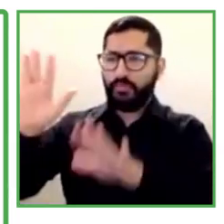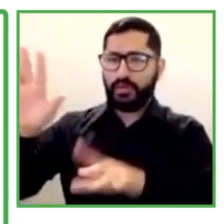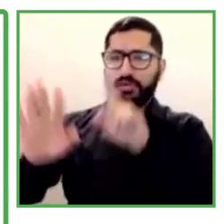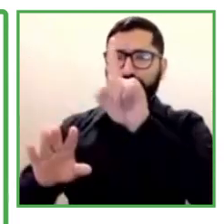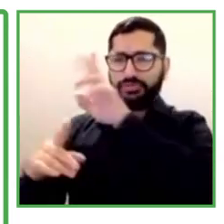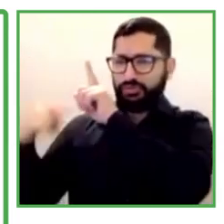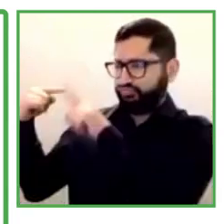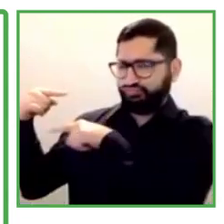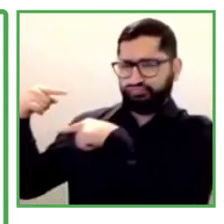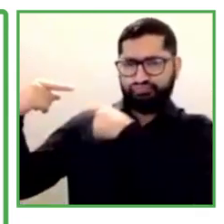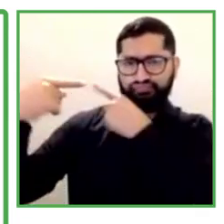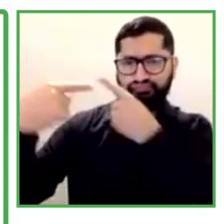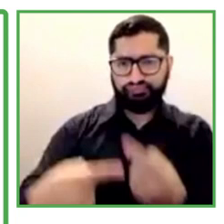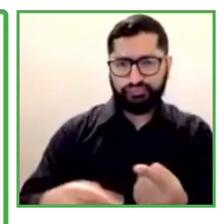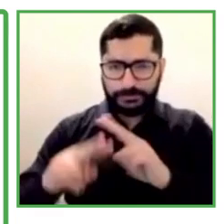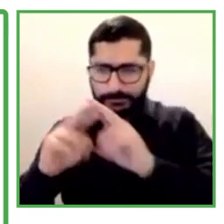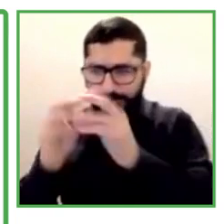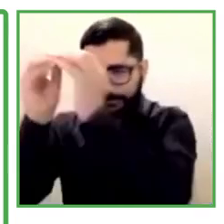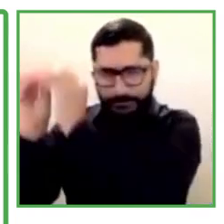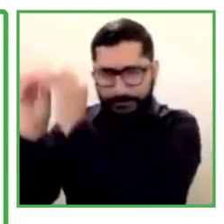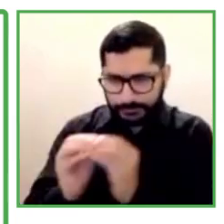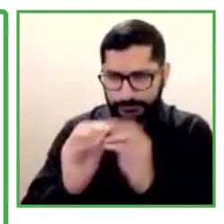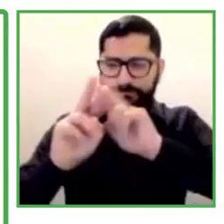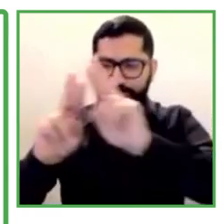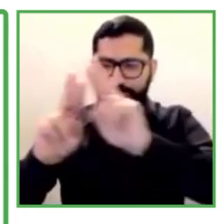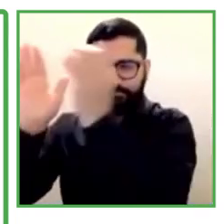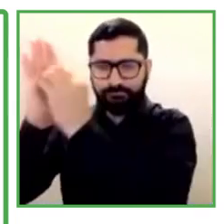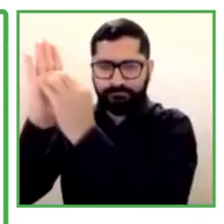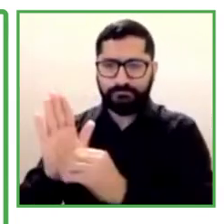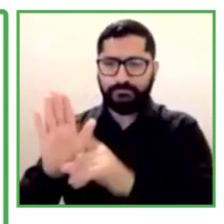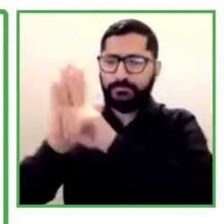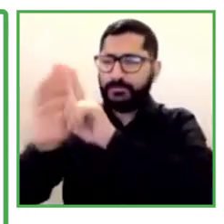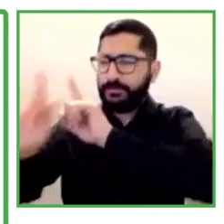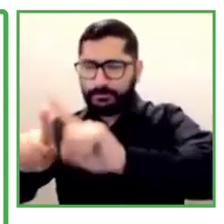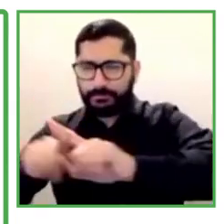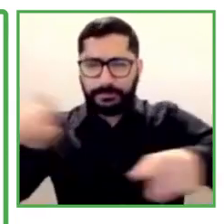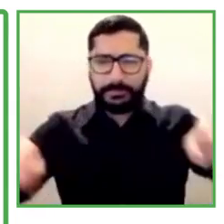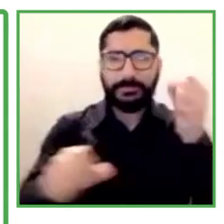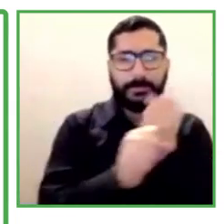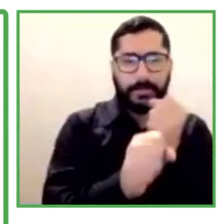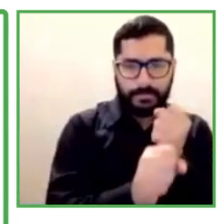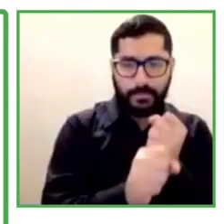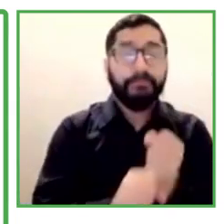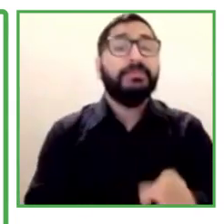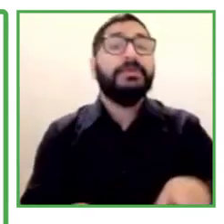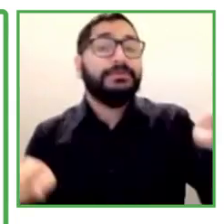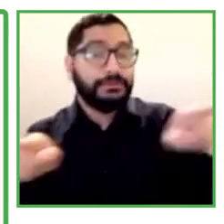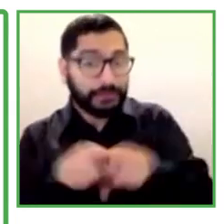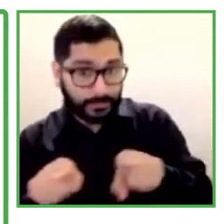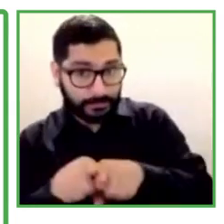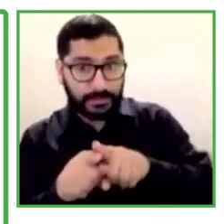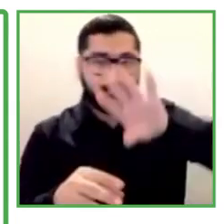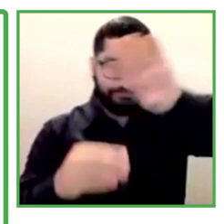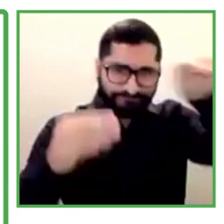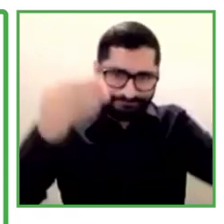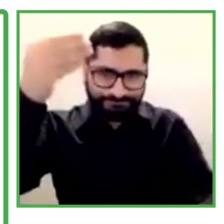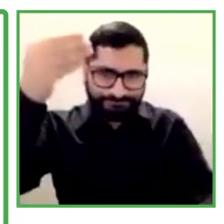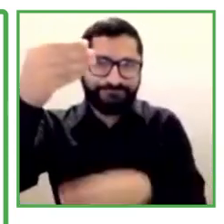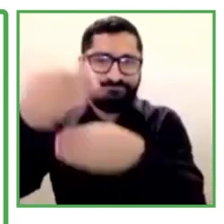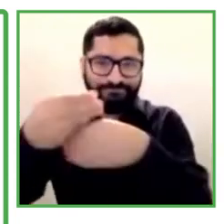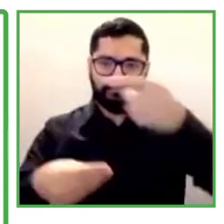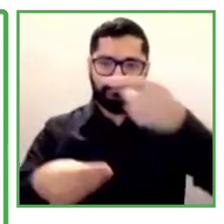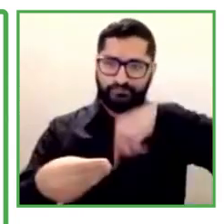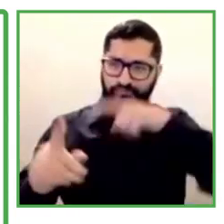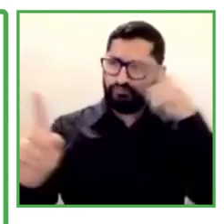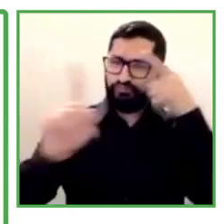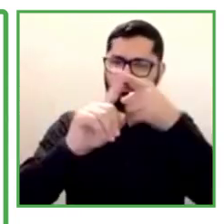some work groups, and we had considered very relevant to incorporate to our organization people